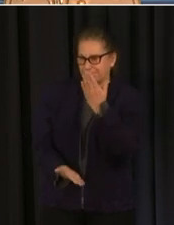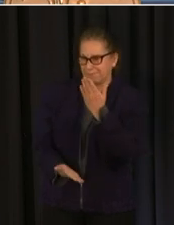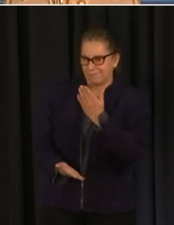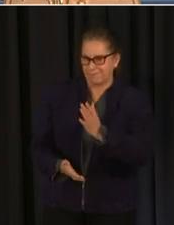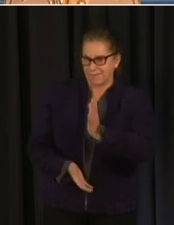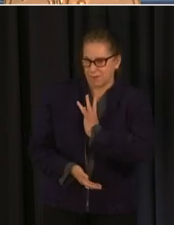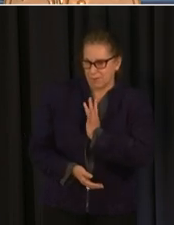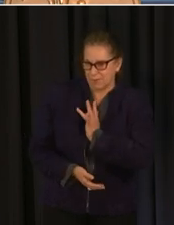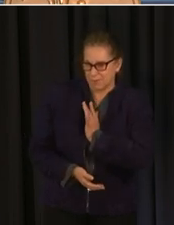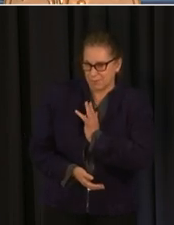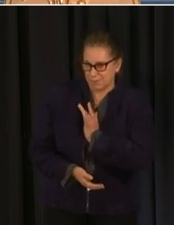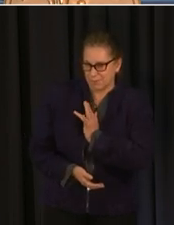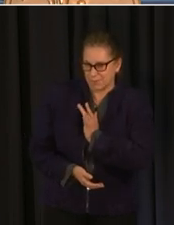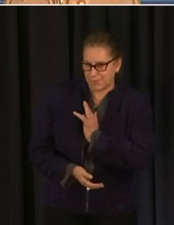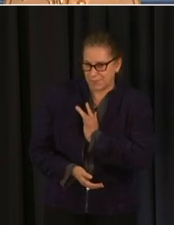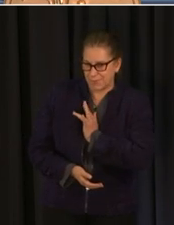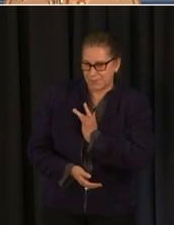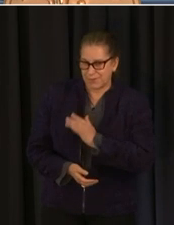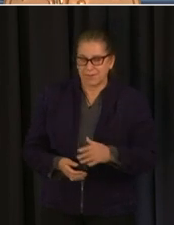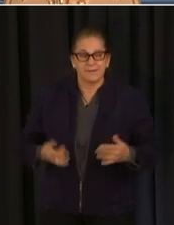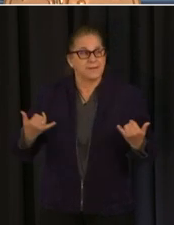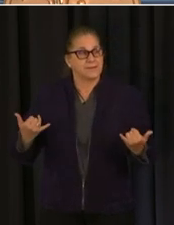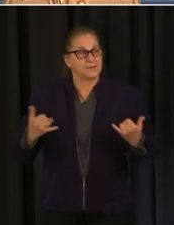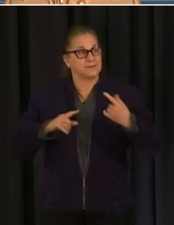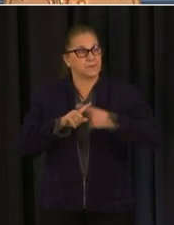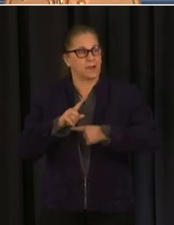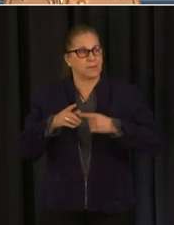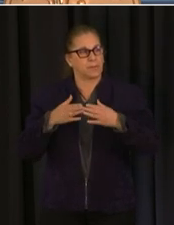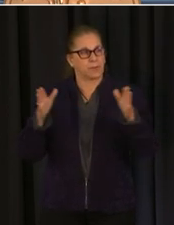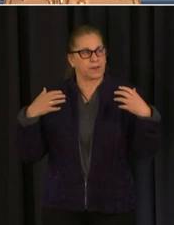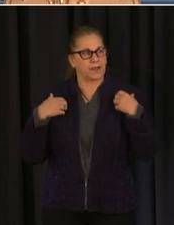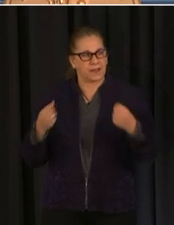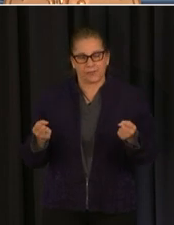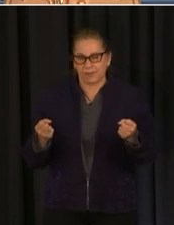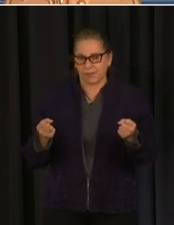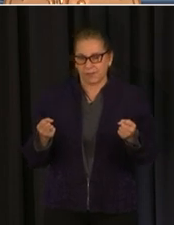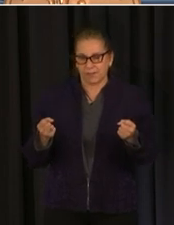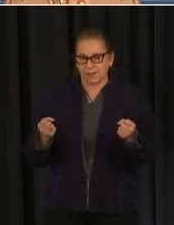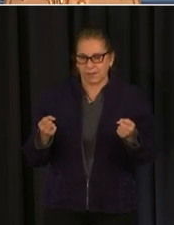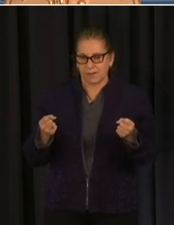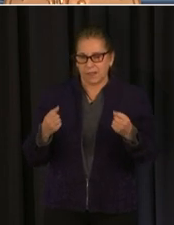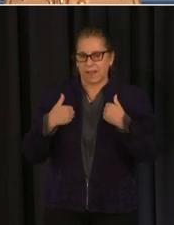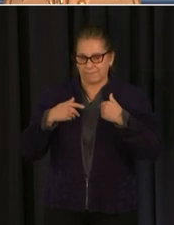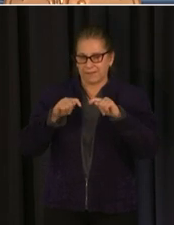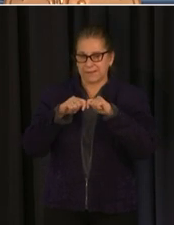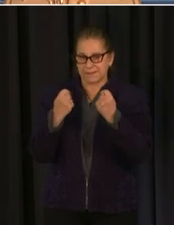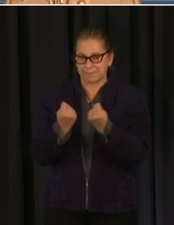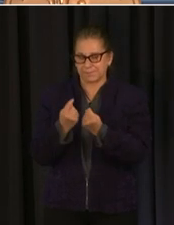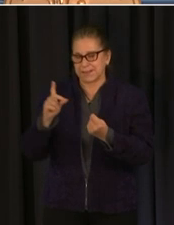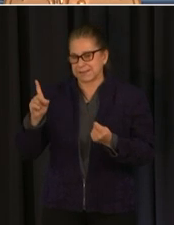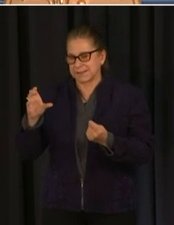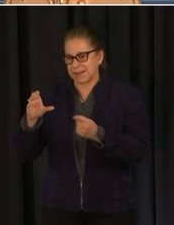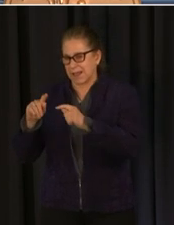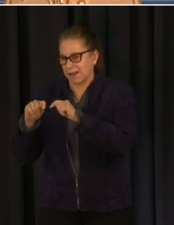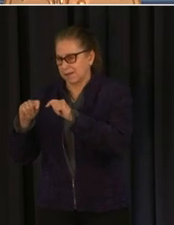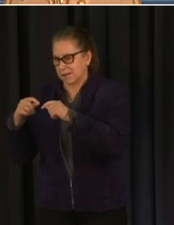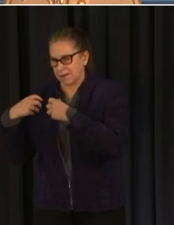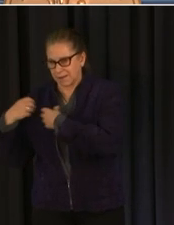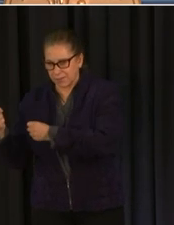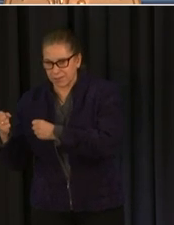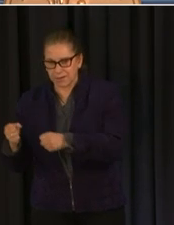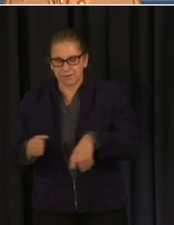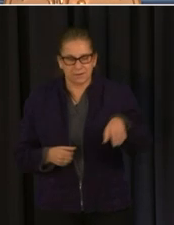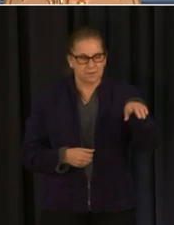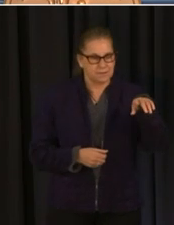15 months our public health system and our team at dc health and dch sima have